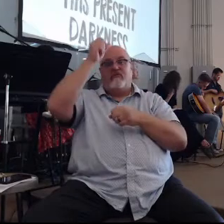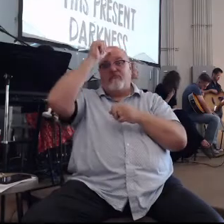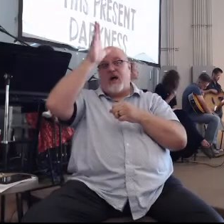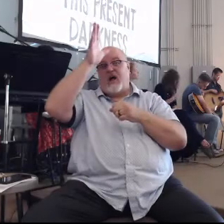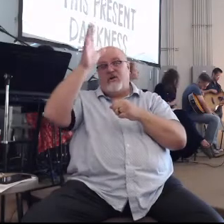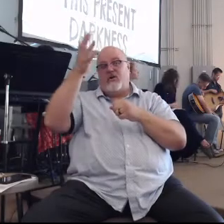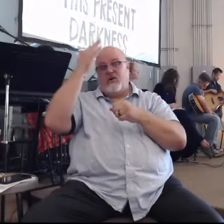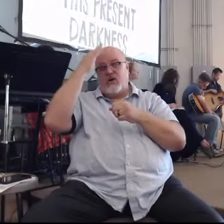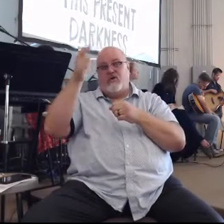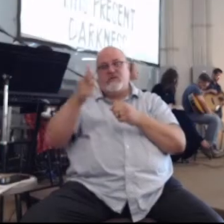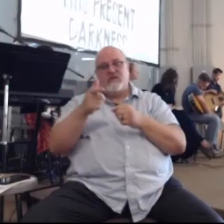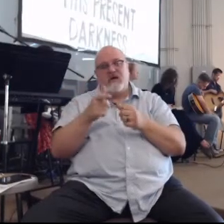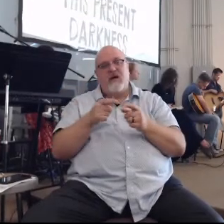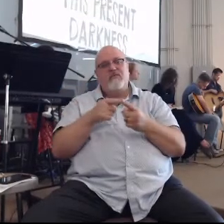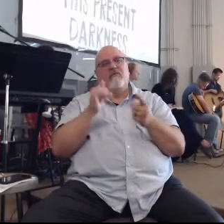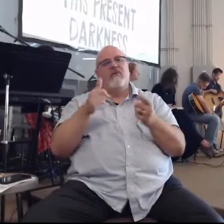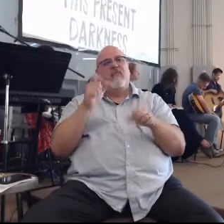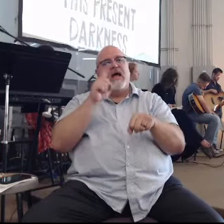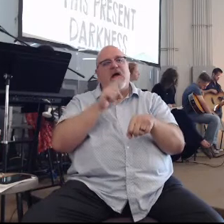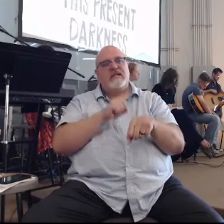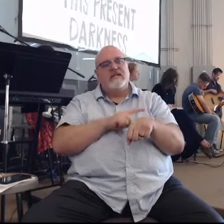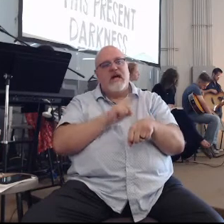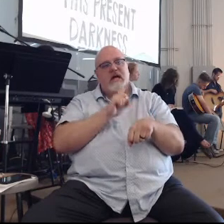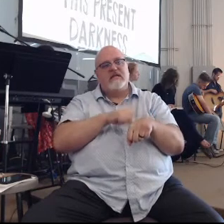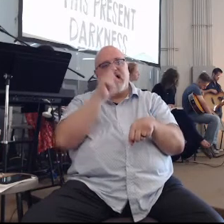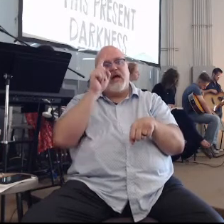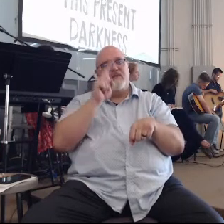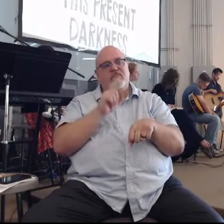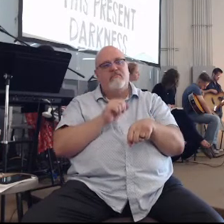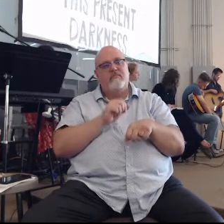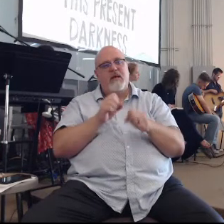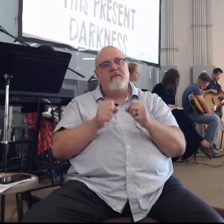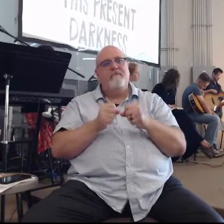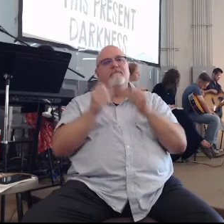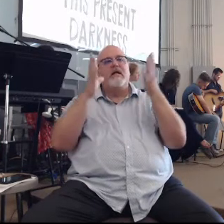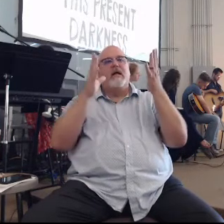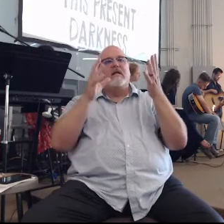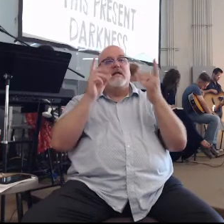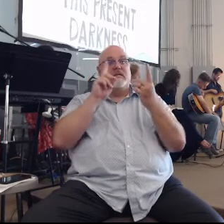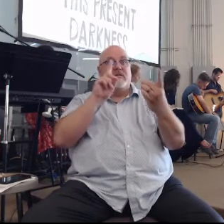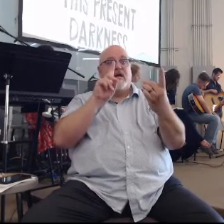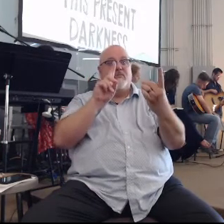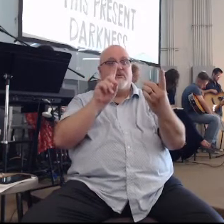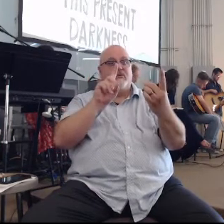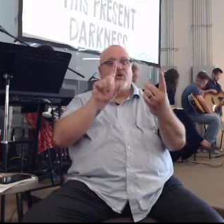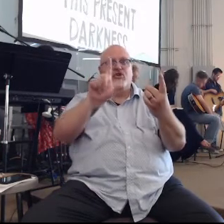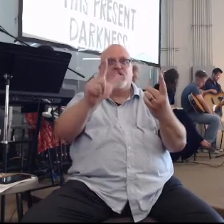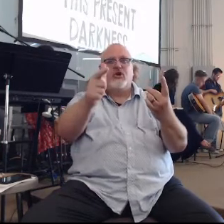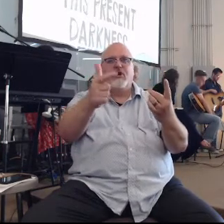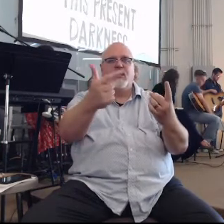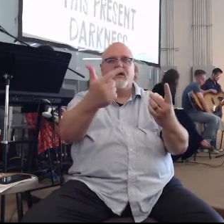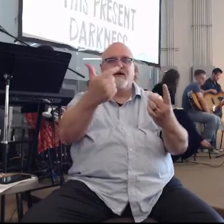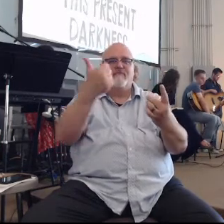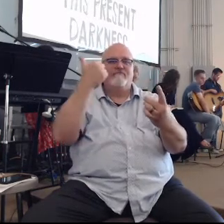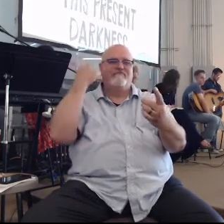them. From this time, many disciples turned back and no longer followed him.